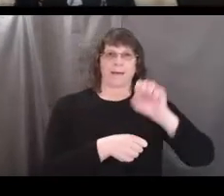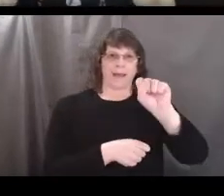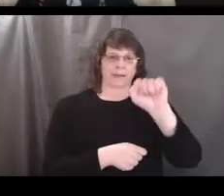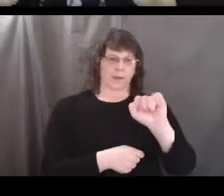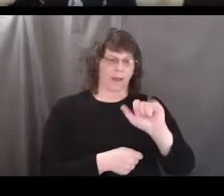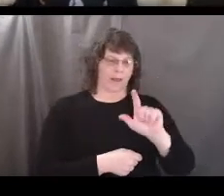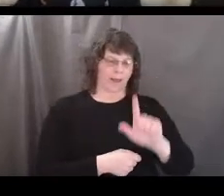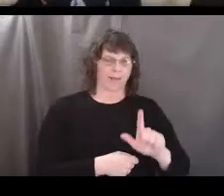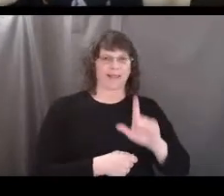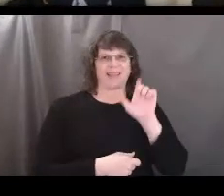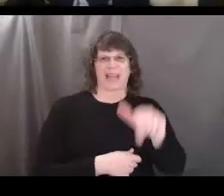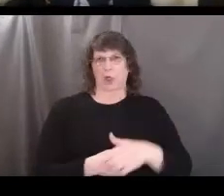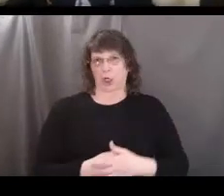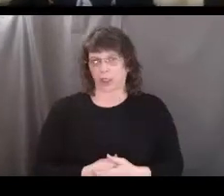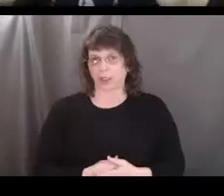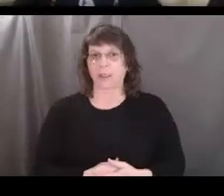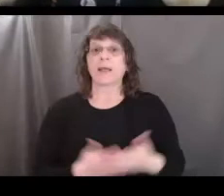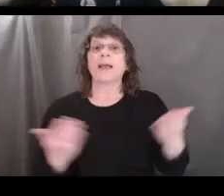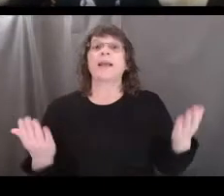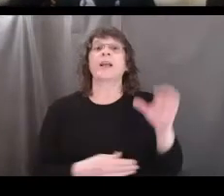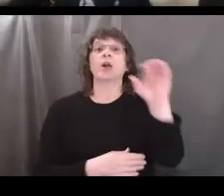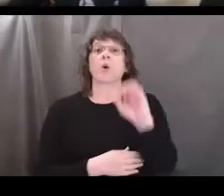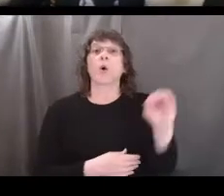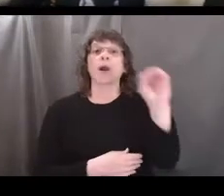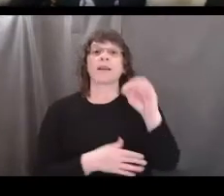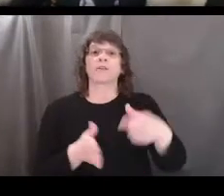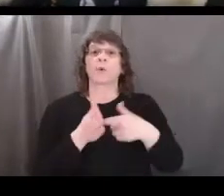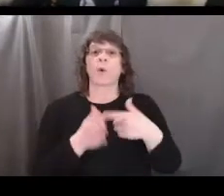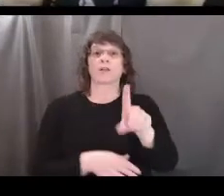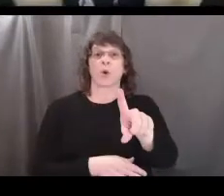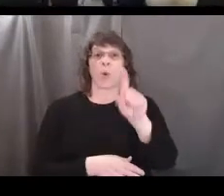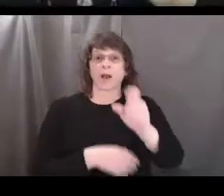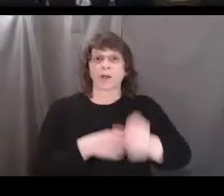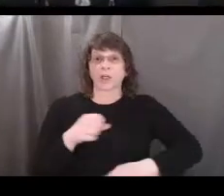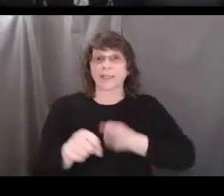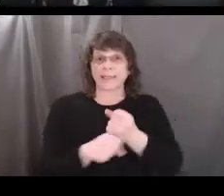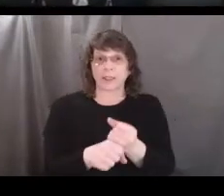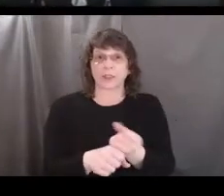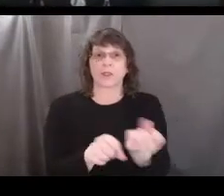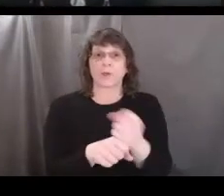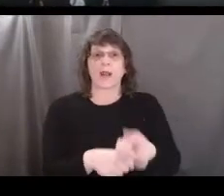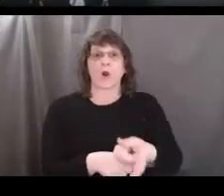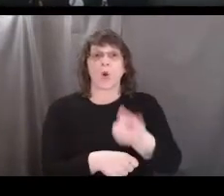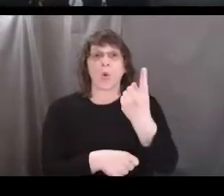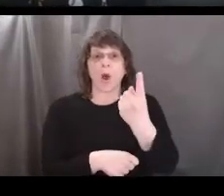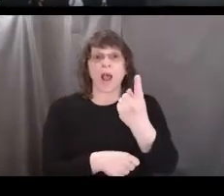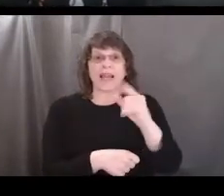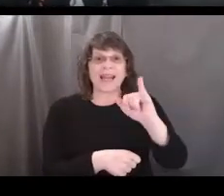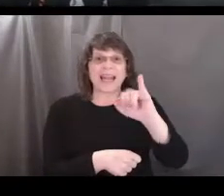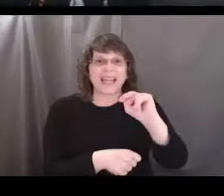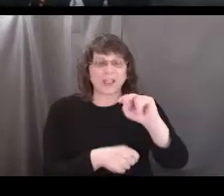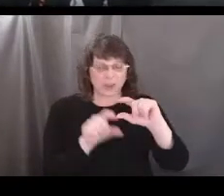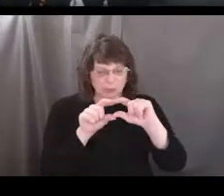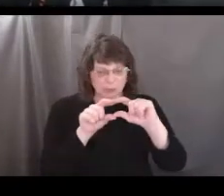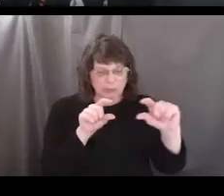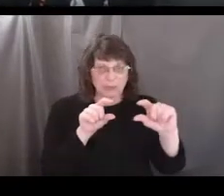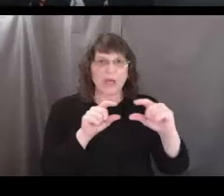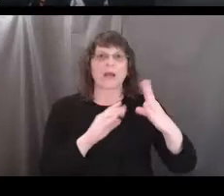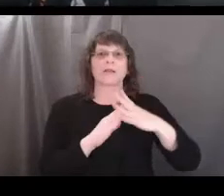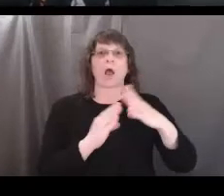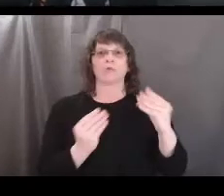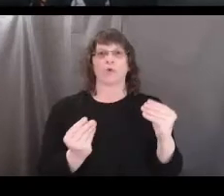In Oregon, it takes 100 years to make one inch of